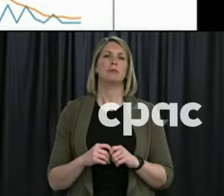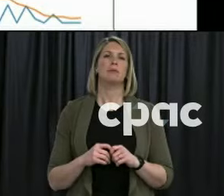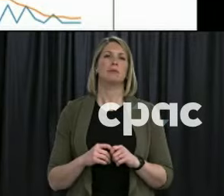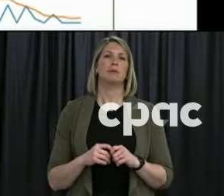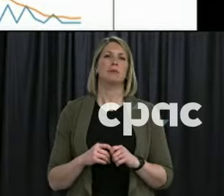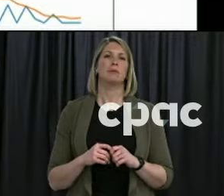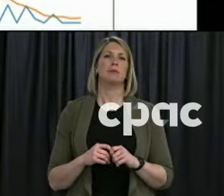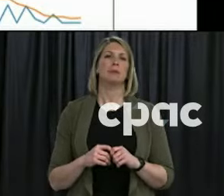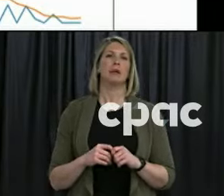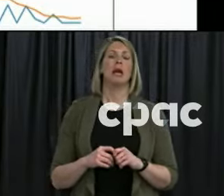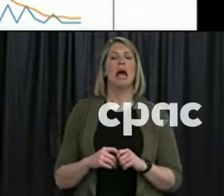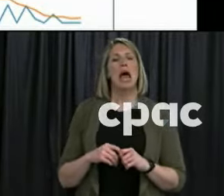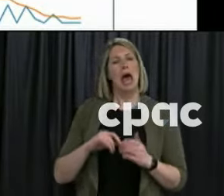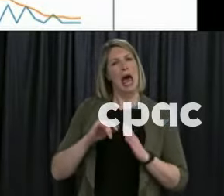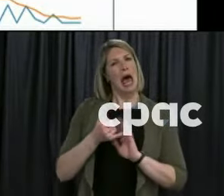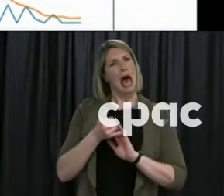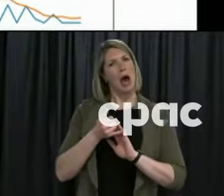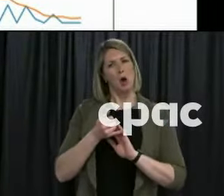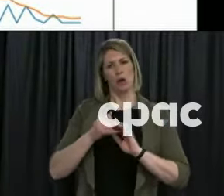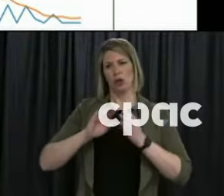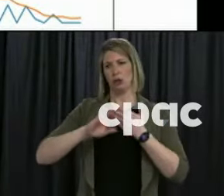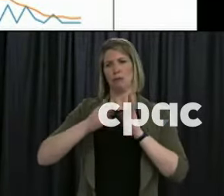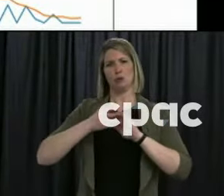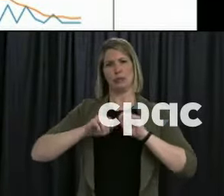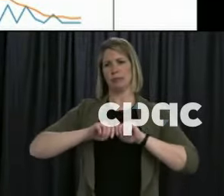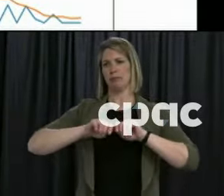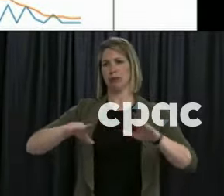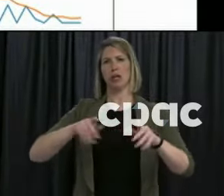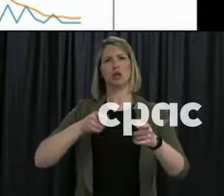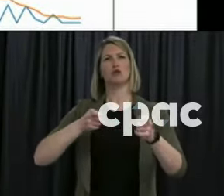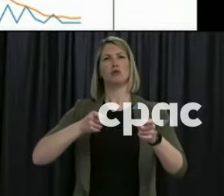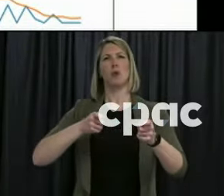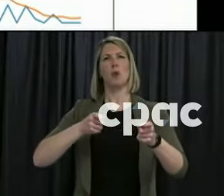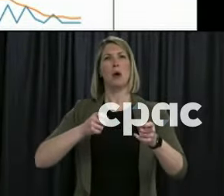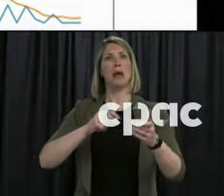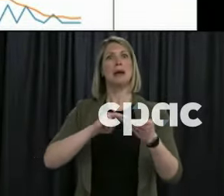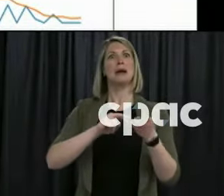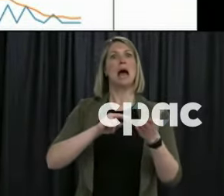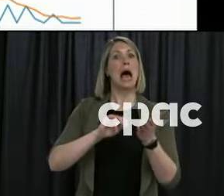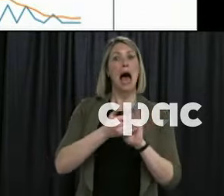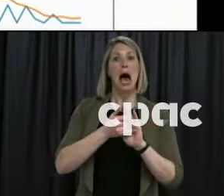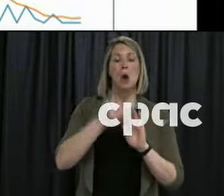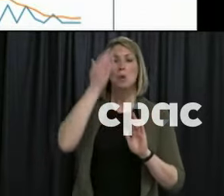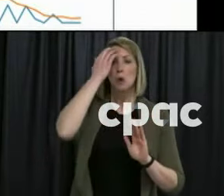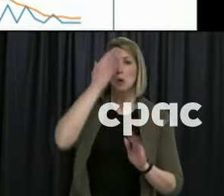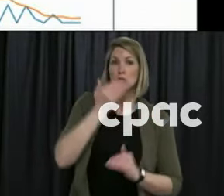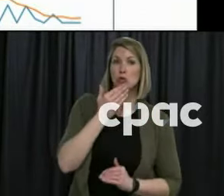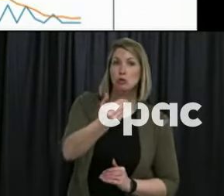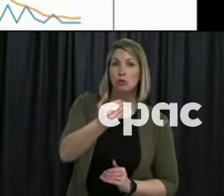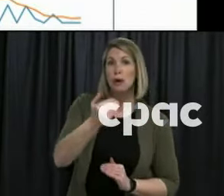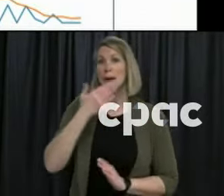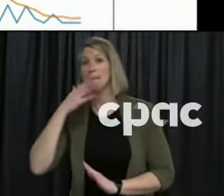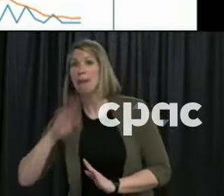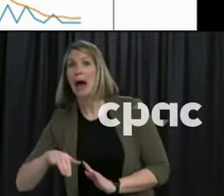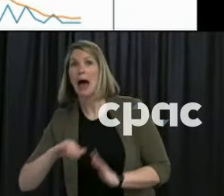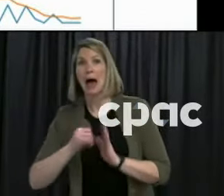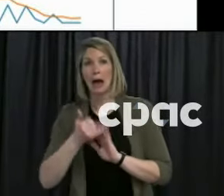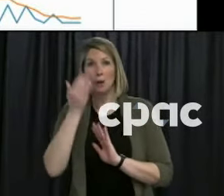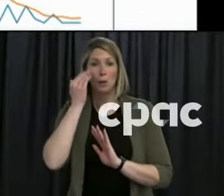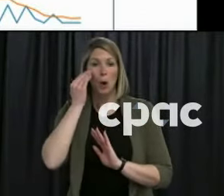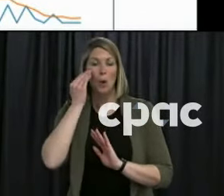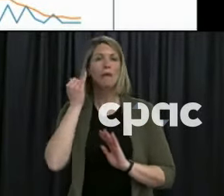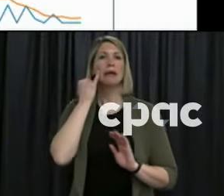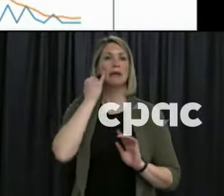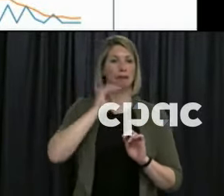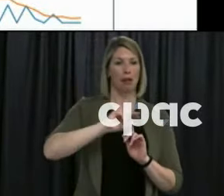terms of control for community transmission is to look at the test positivity rate. We've done exceptionally well in this regard prior to the